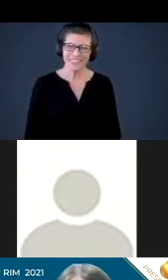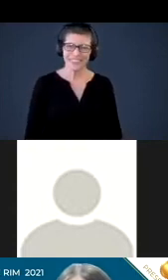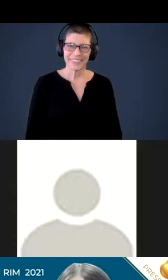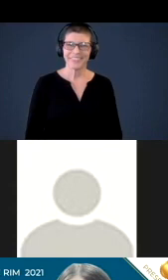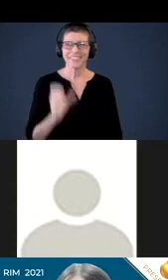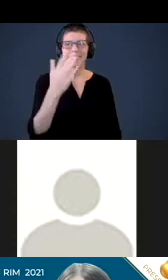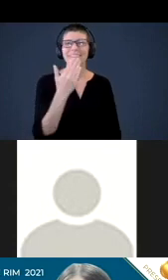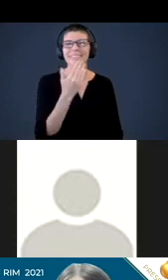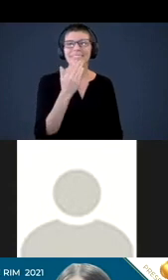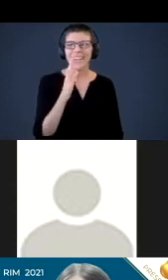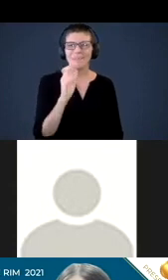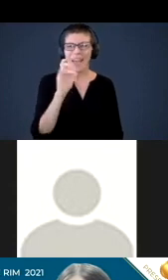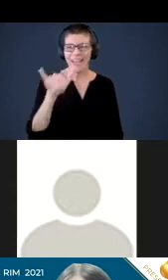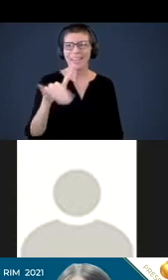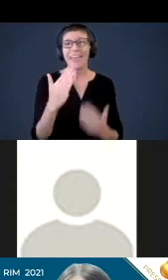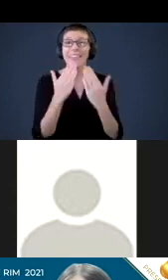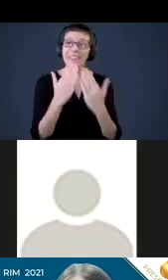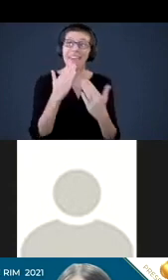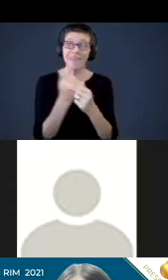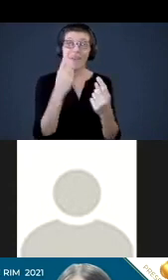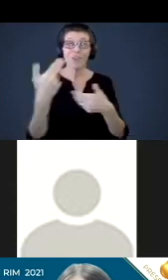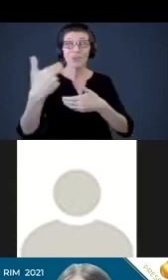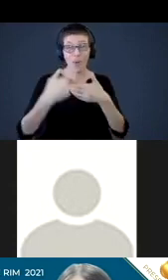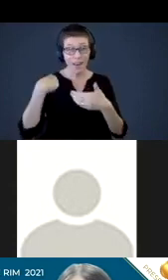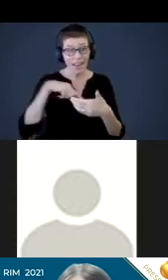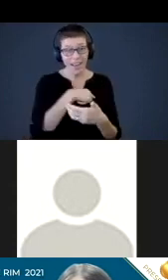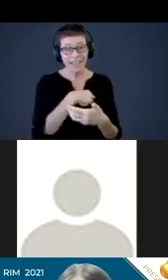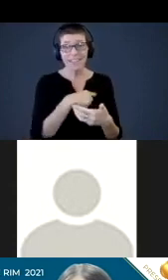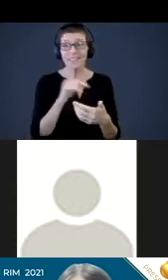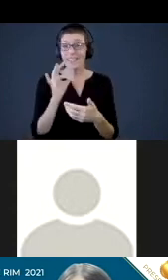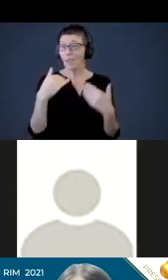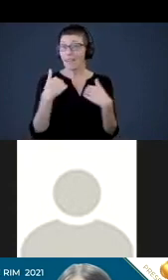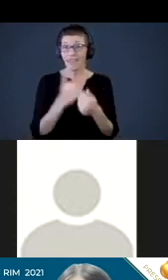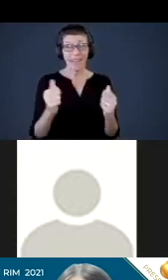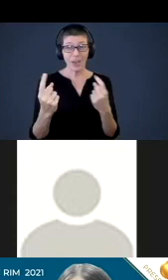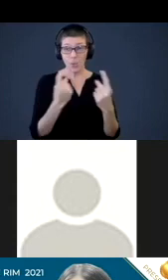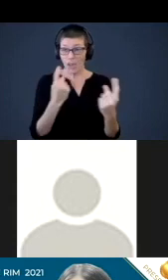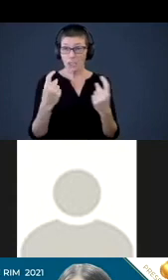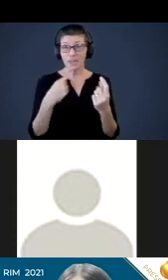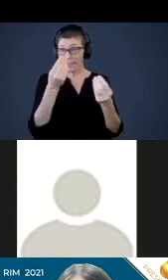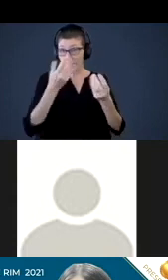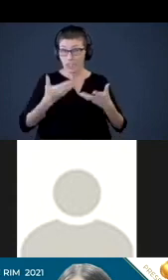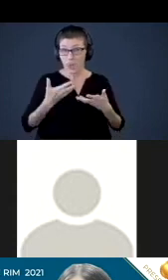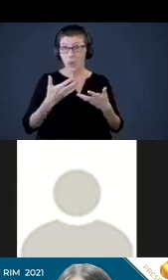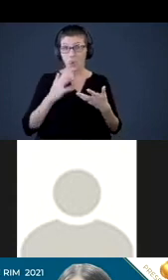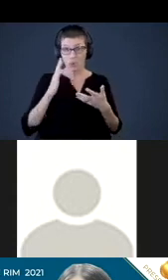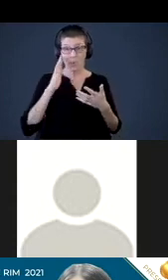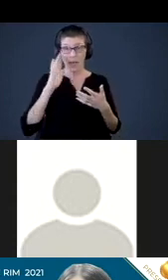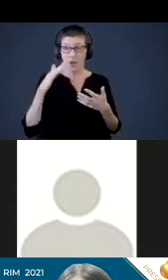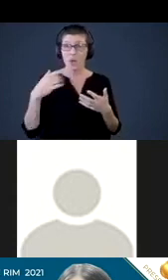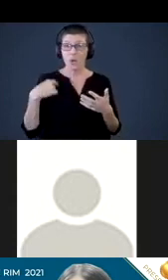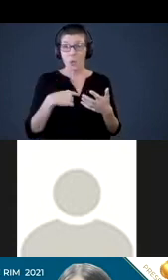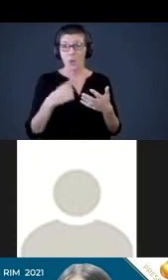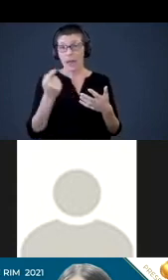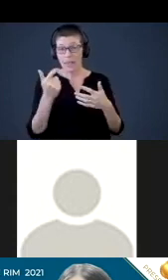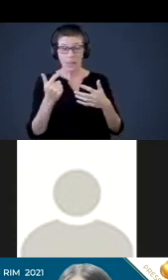Thank you, Becky. Thank you, everyone, for joining us. If you have any questions, let us know. I know that we are kind